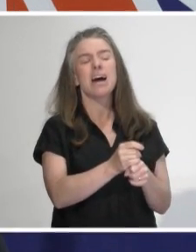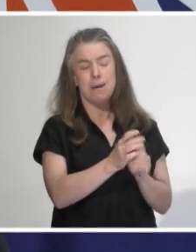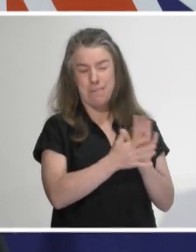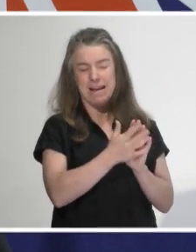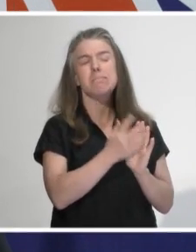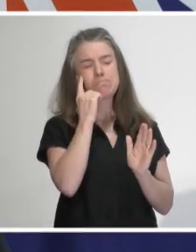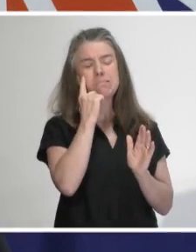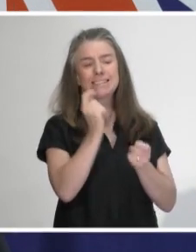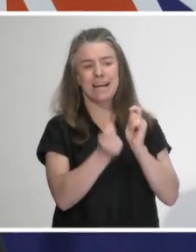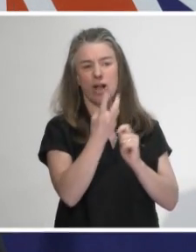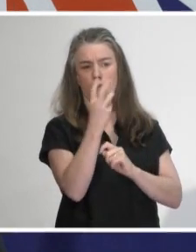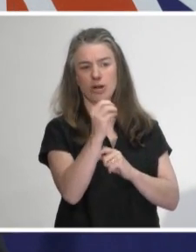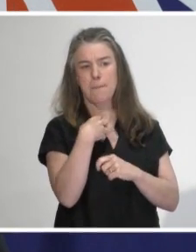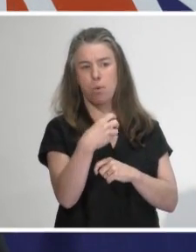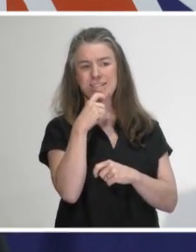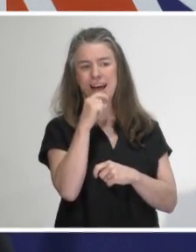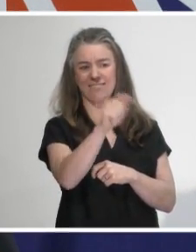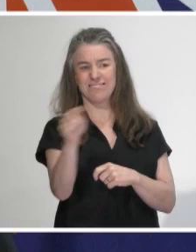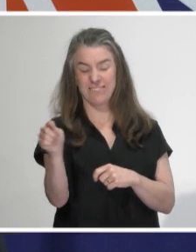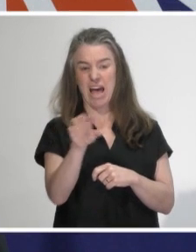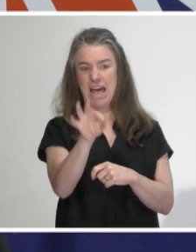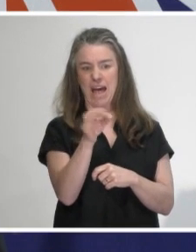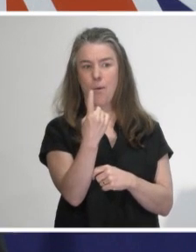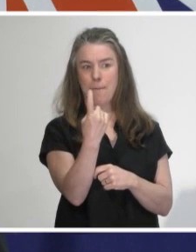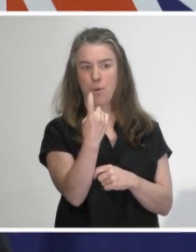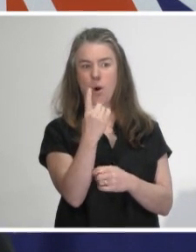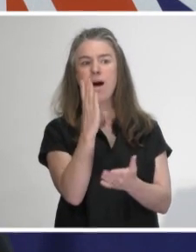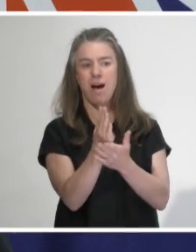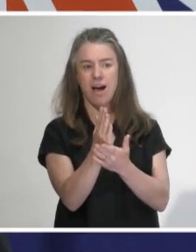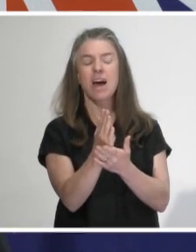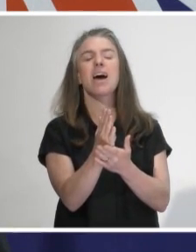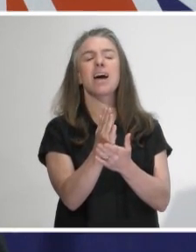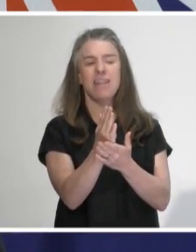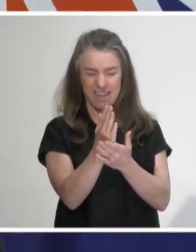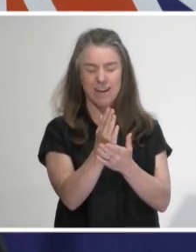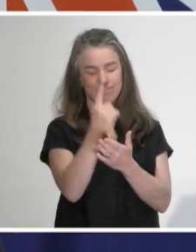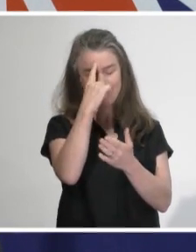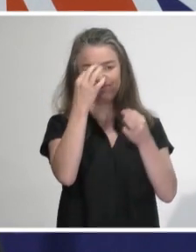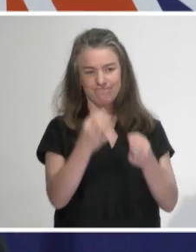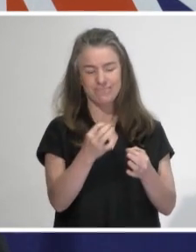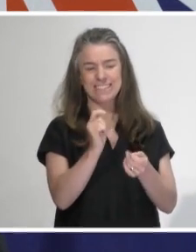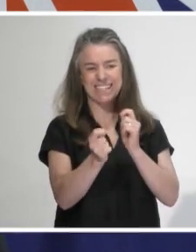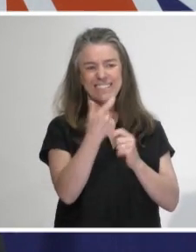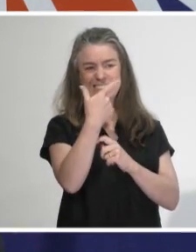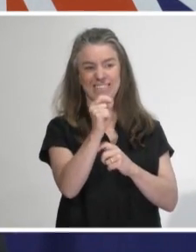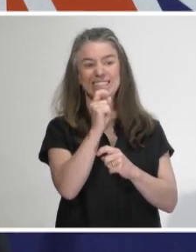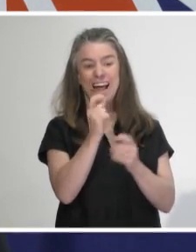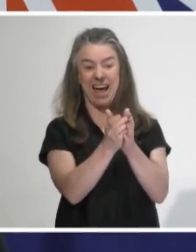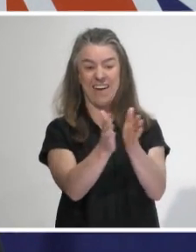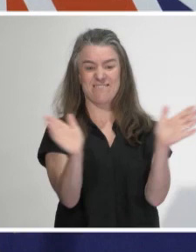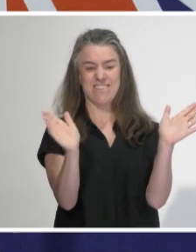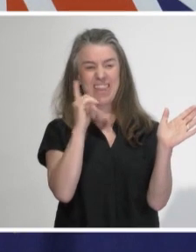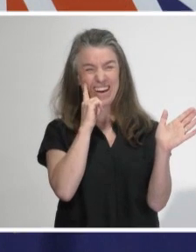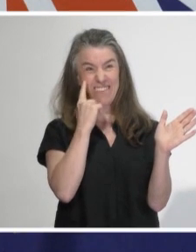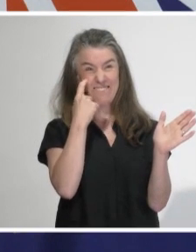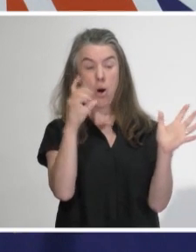other staff who were asymptomatic. They found another one and then extended it to the full around 70 staff and have subsequently found I